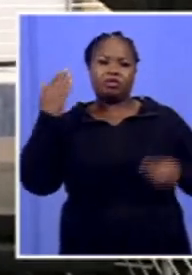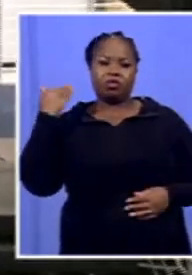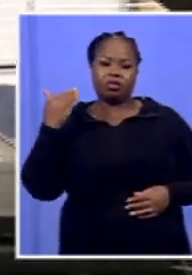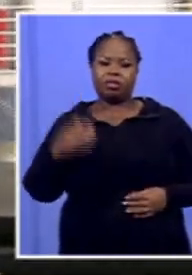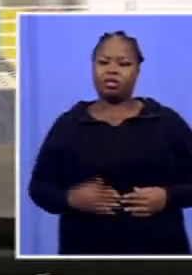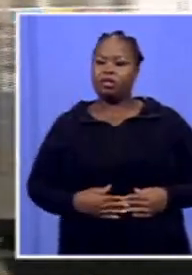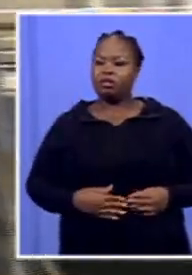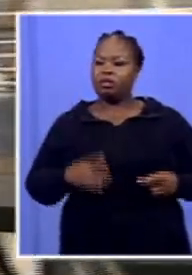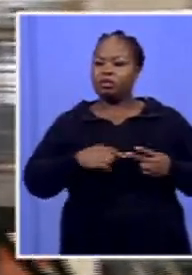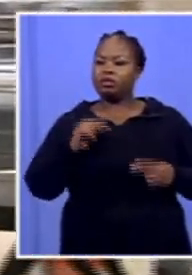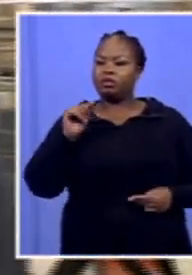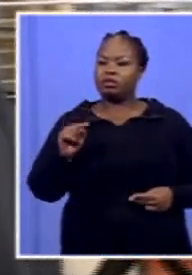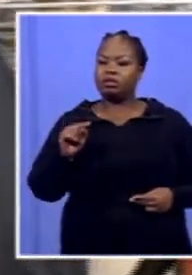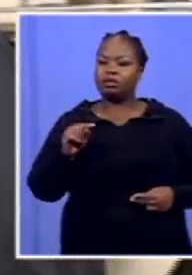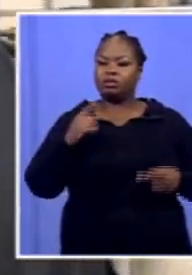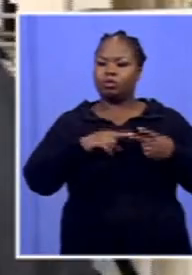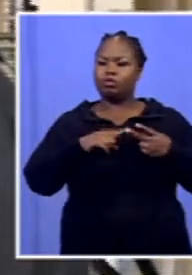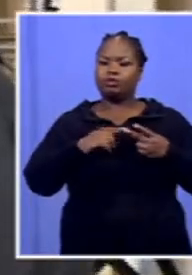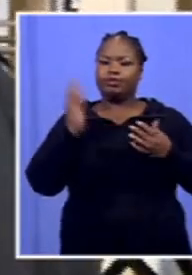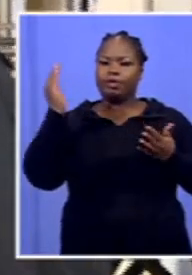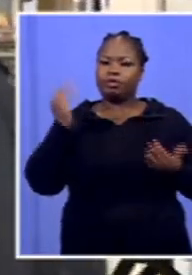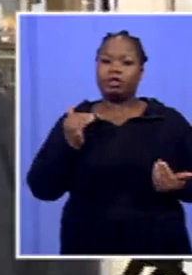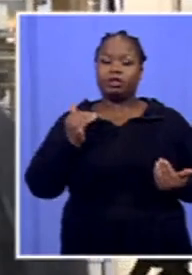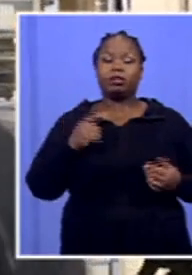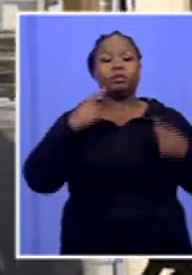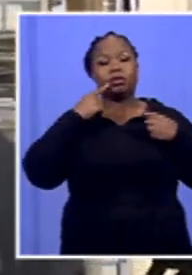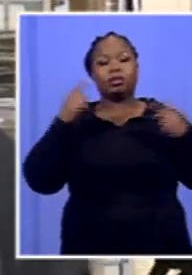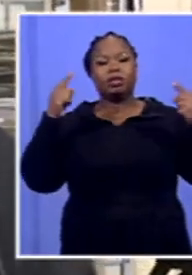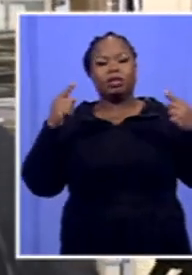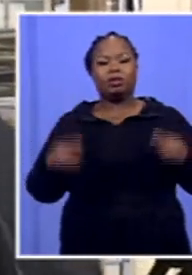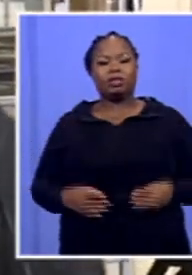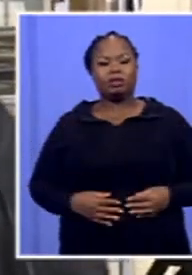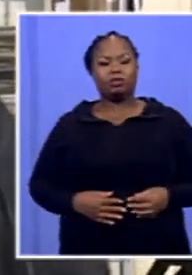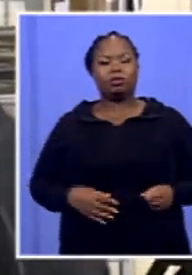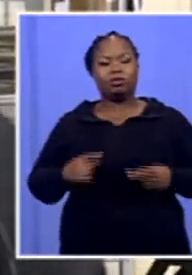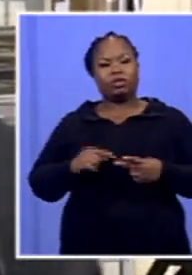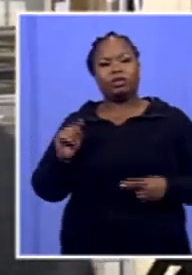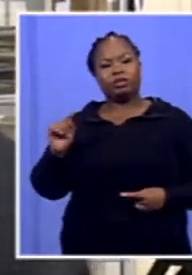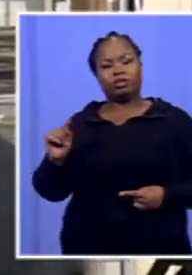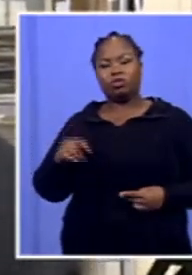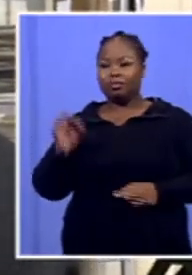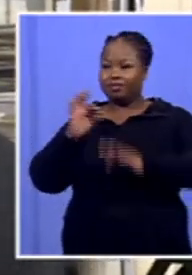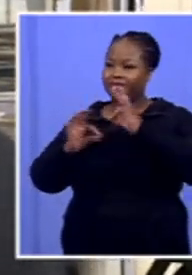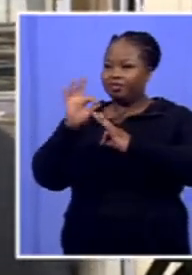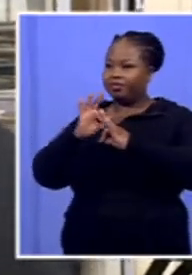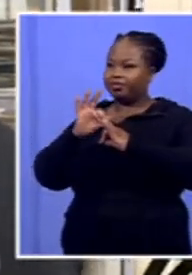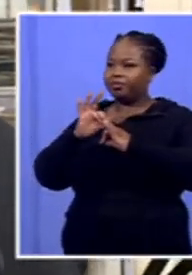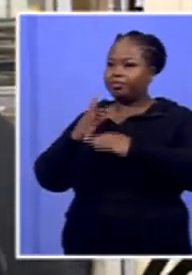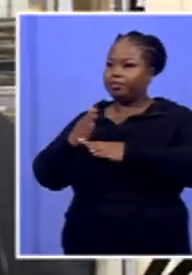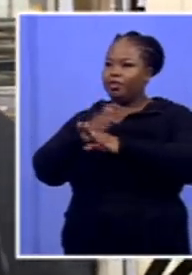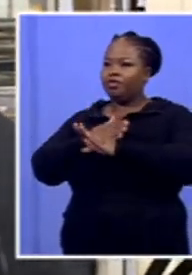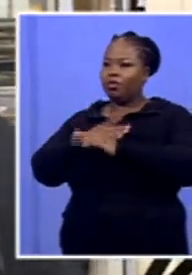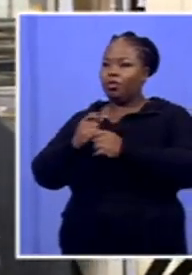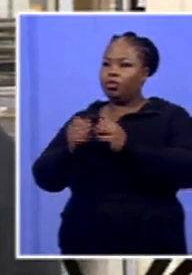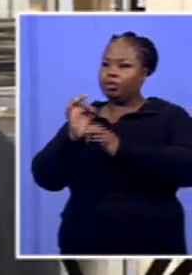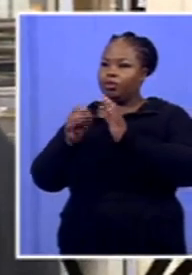make this morning, that you were expected to have an announcement this morning. Just talk to us first about that before we can get to the incident that has